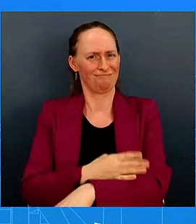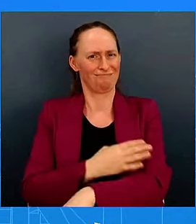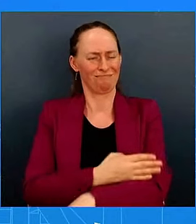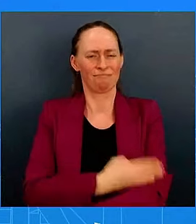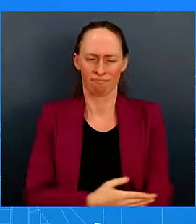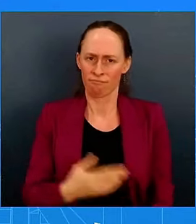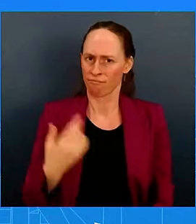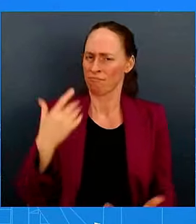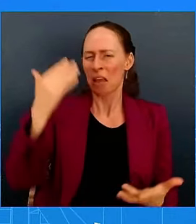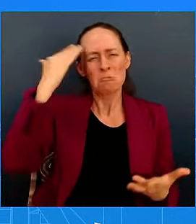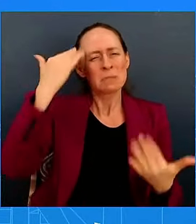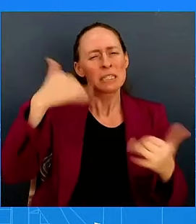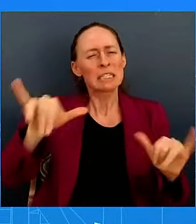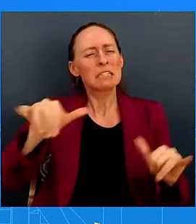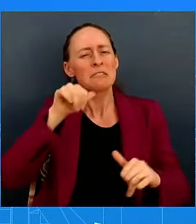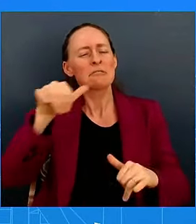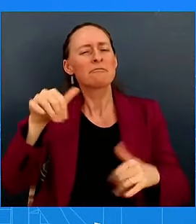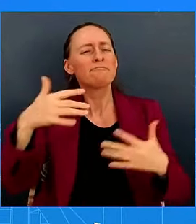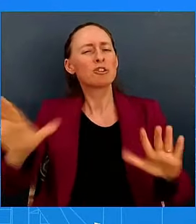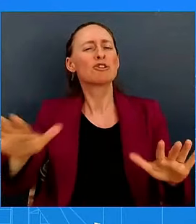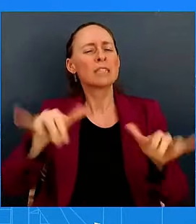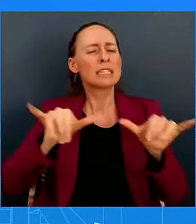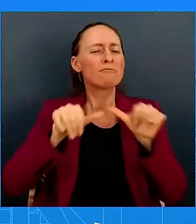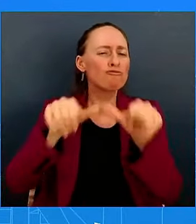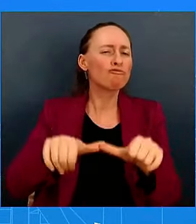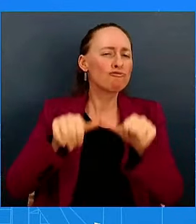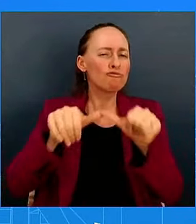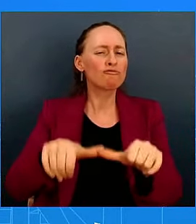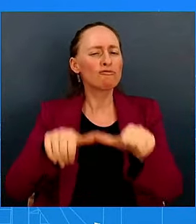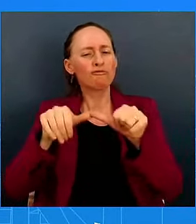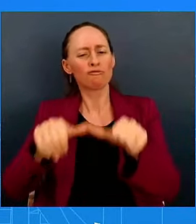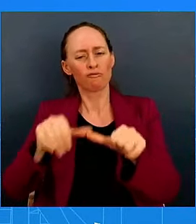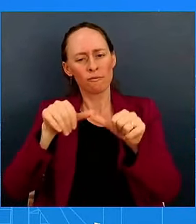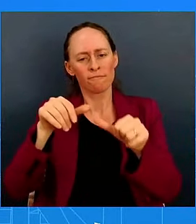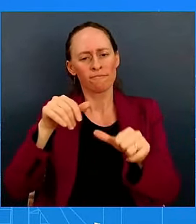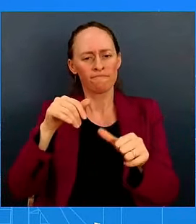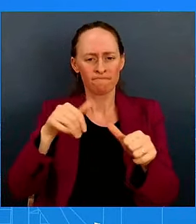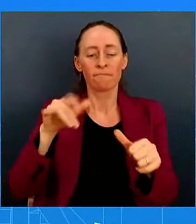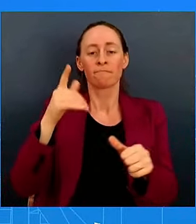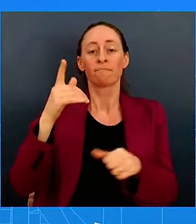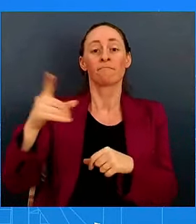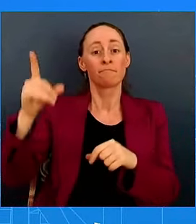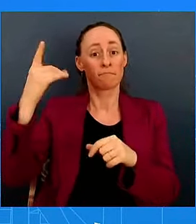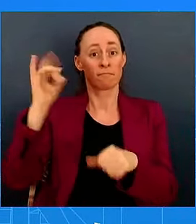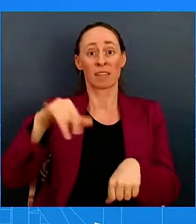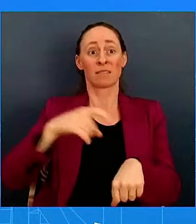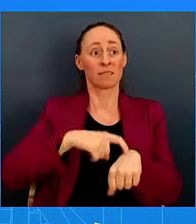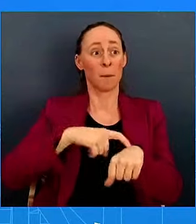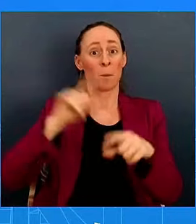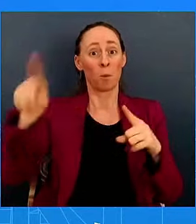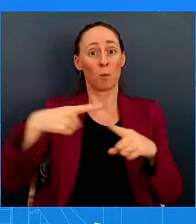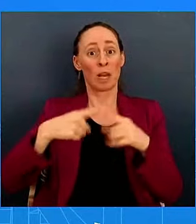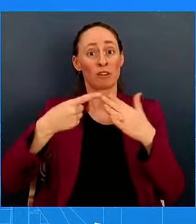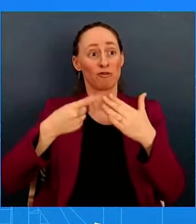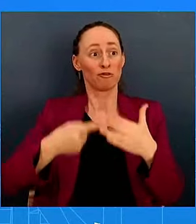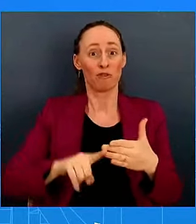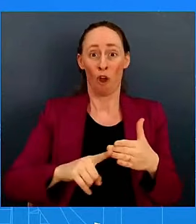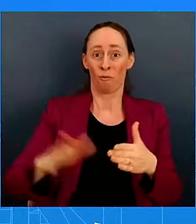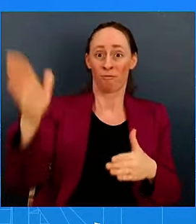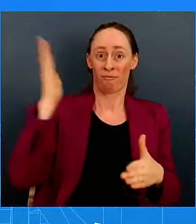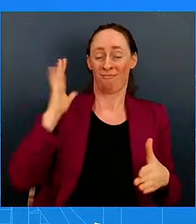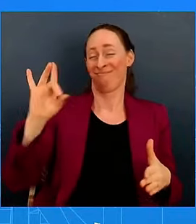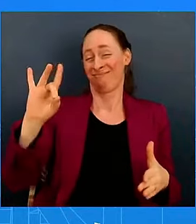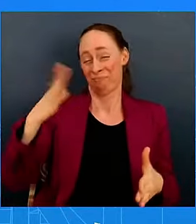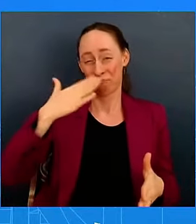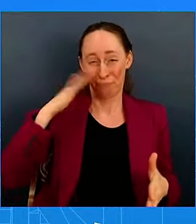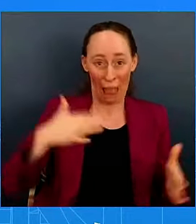this administration. The economy was in a tailspin, a tailspin. And we've managed to turn that around. Now, as you hear us